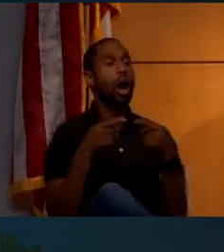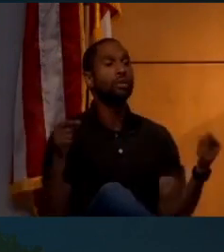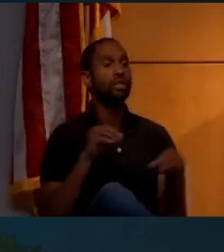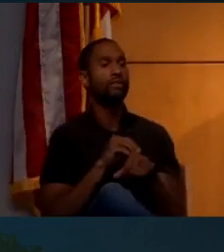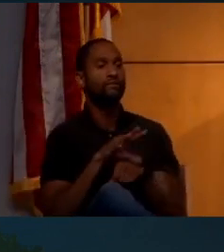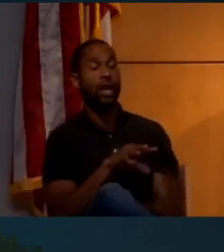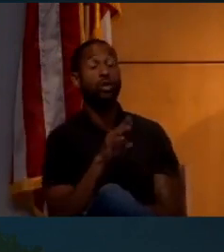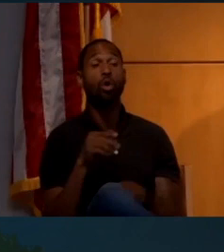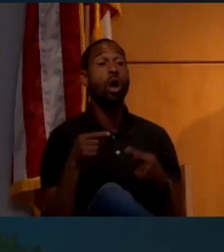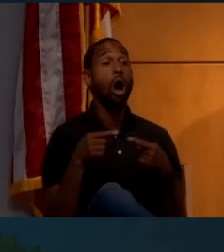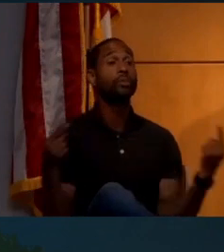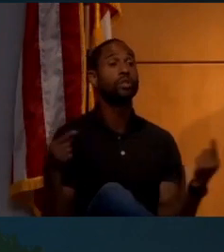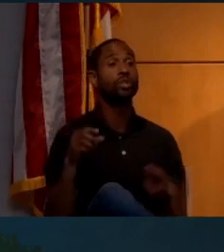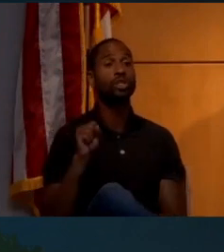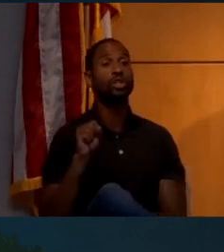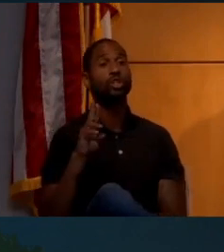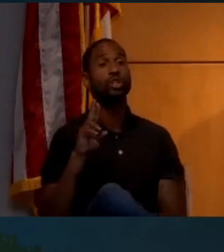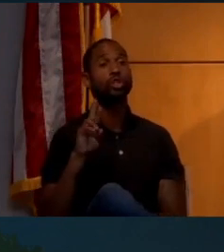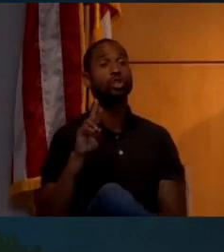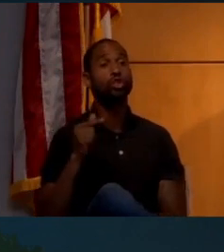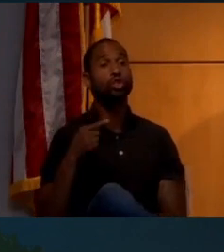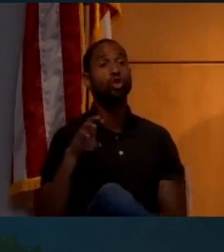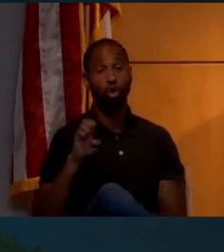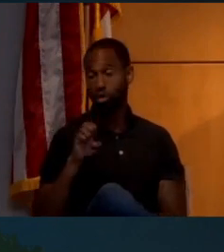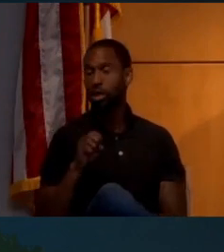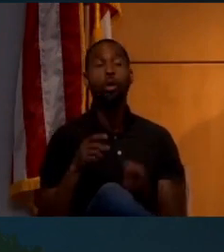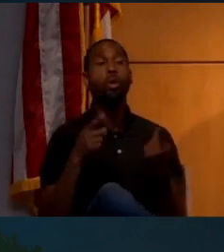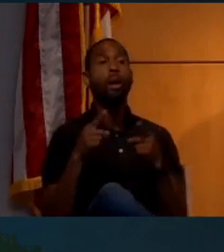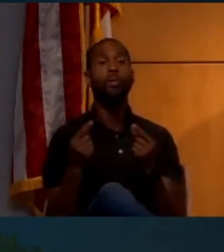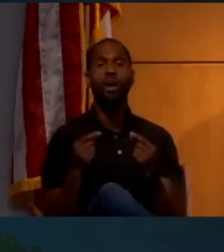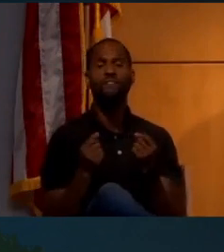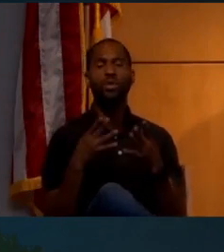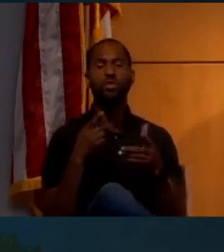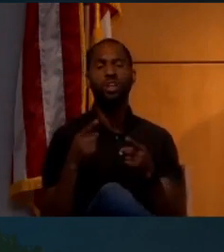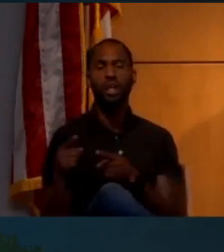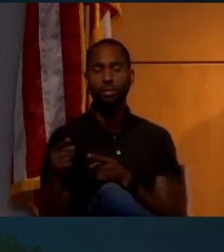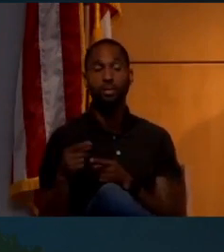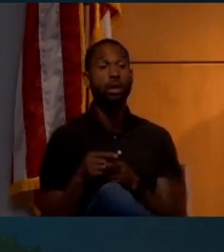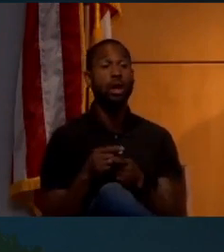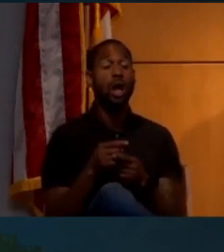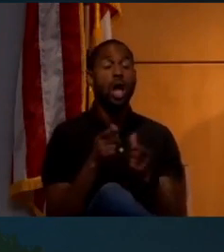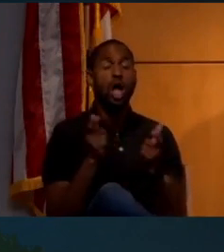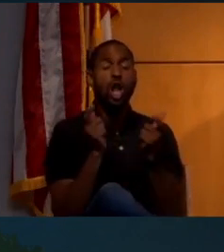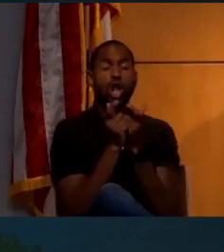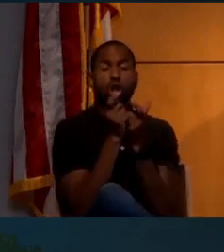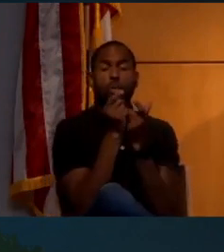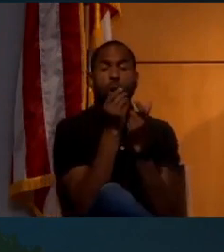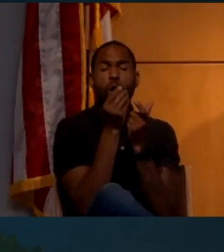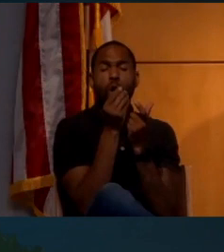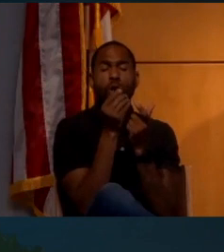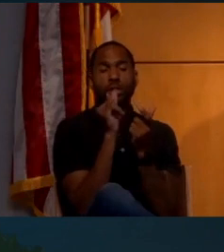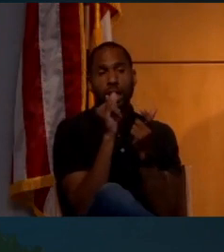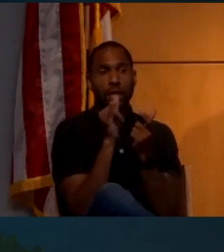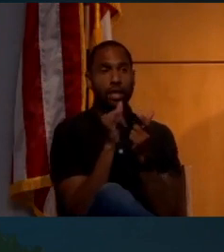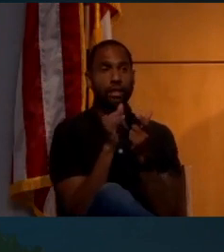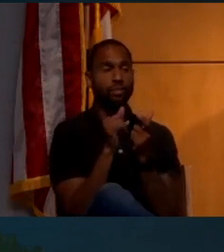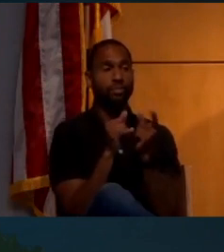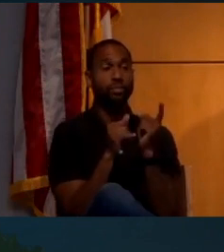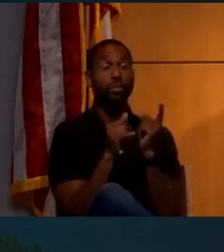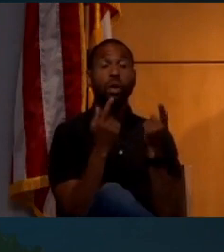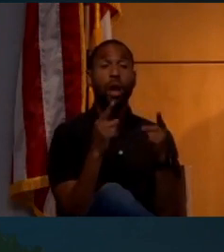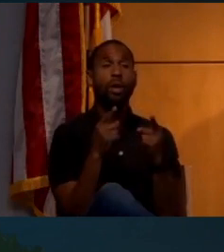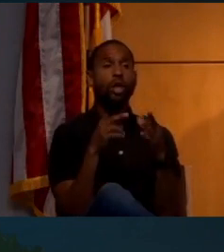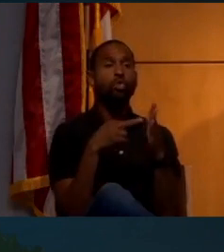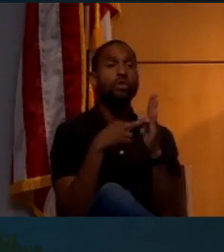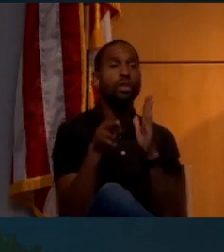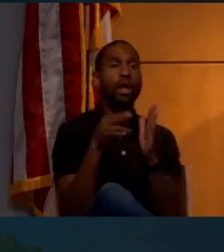surge. And what happens is there are a couple of things going on here. One is that tiny little particles like the lunar regolith tend to